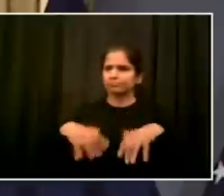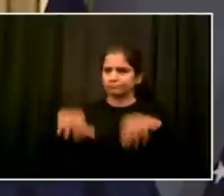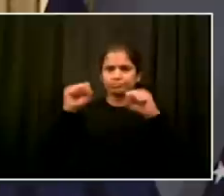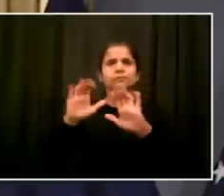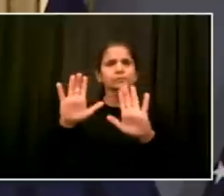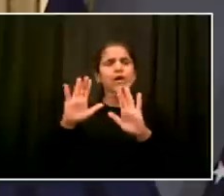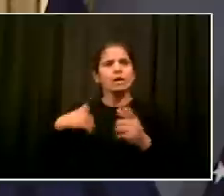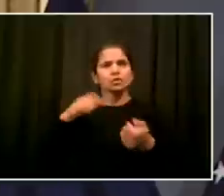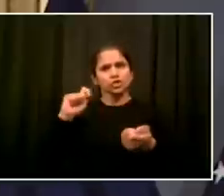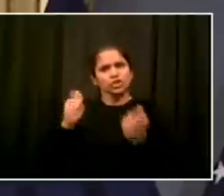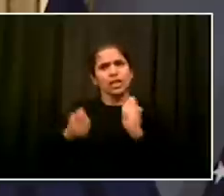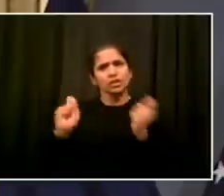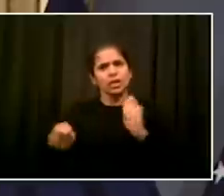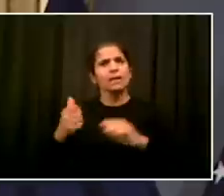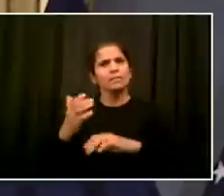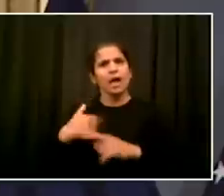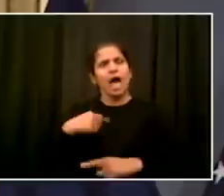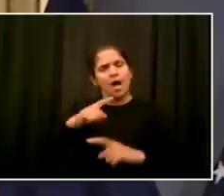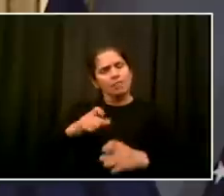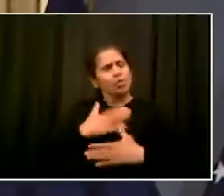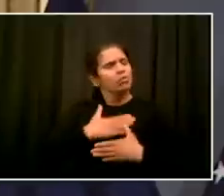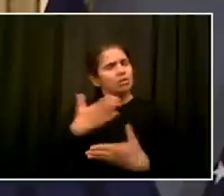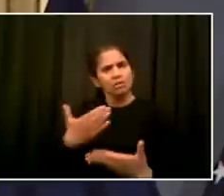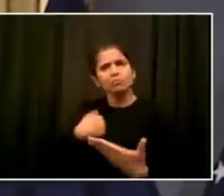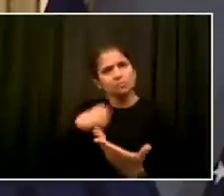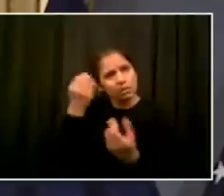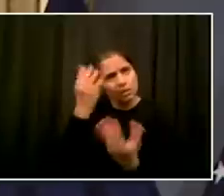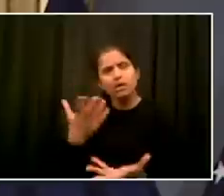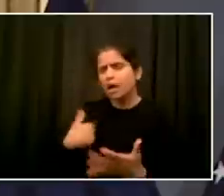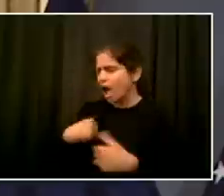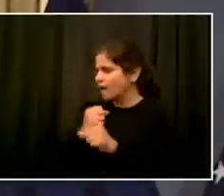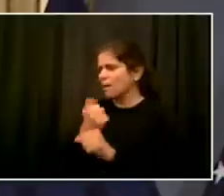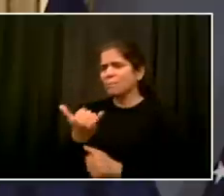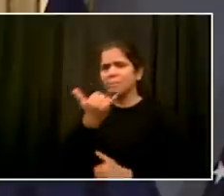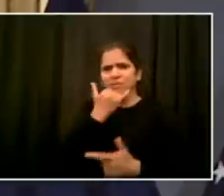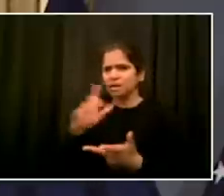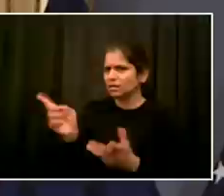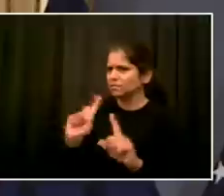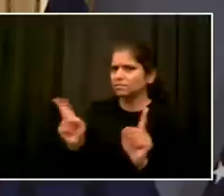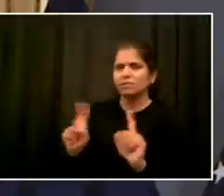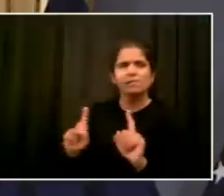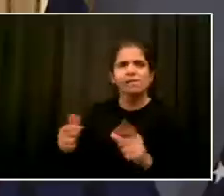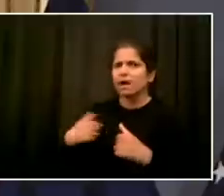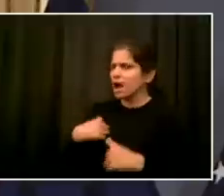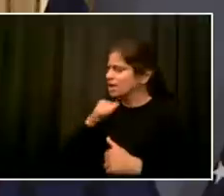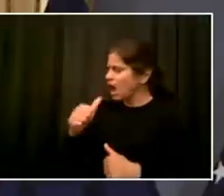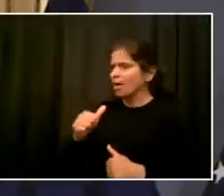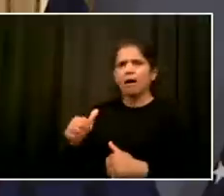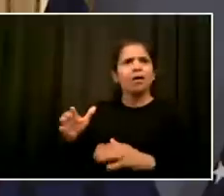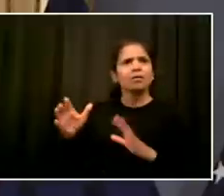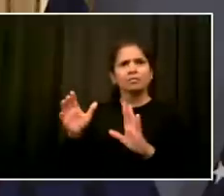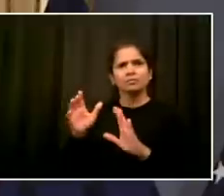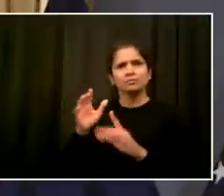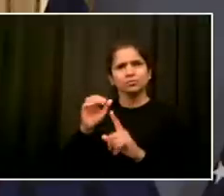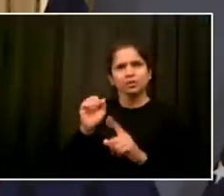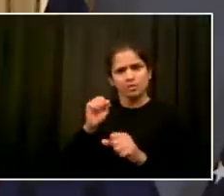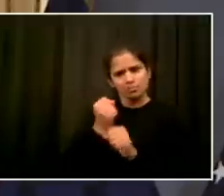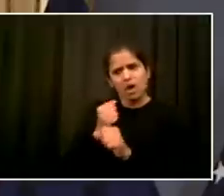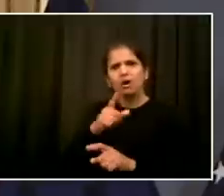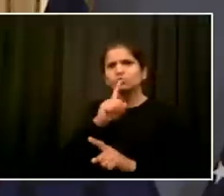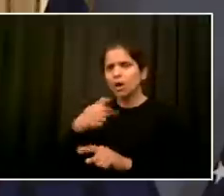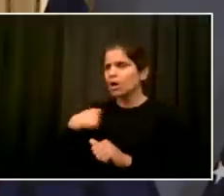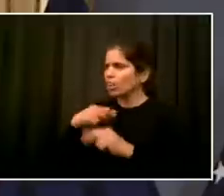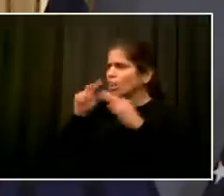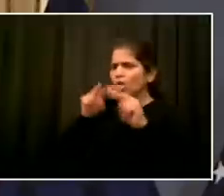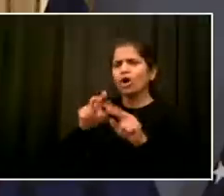hit it on the head. You have to be fair. You have to talk about the whole scheme of the stop, question, and frisk era. You have to talk about the